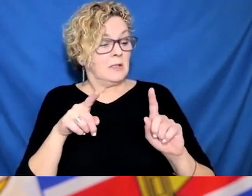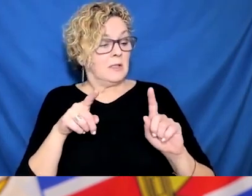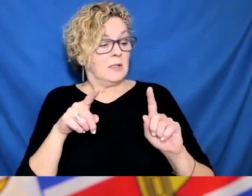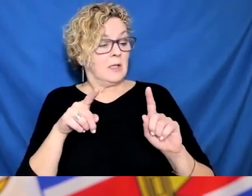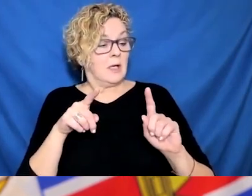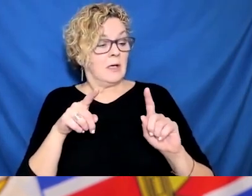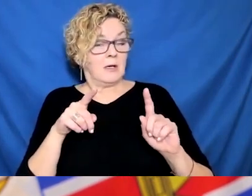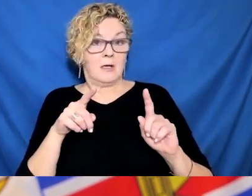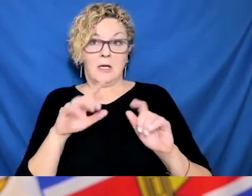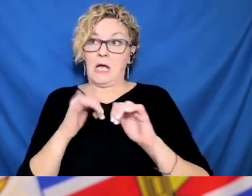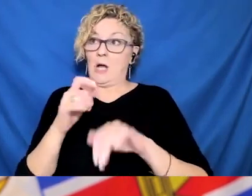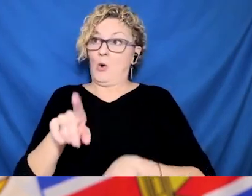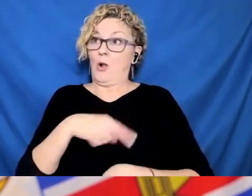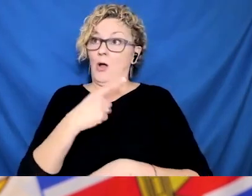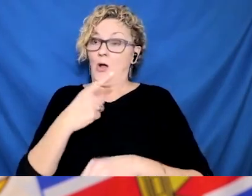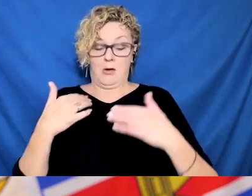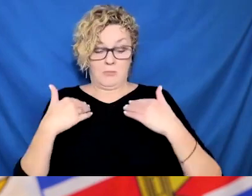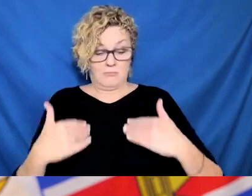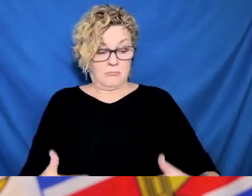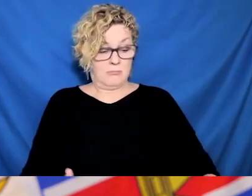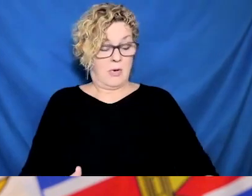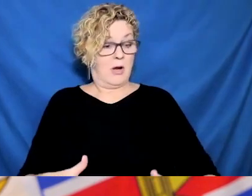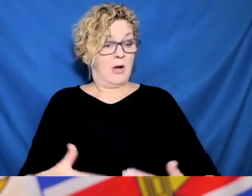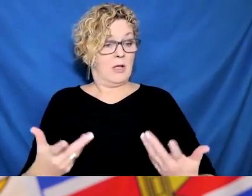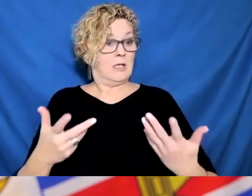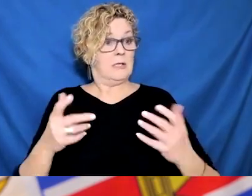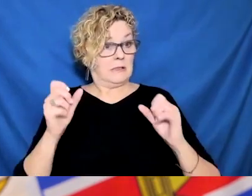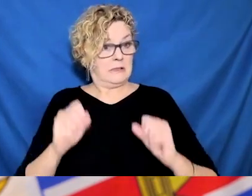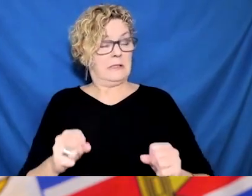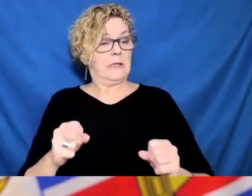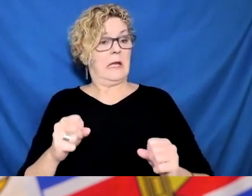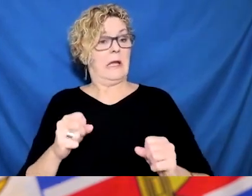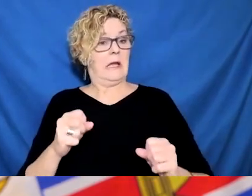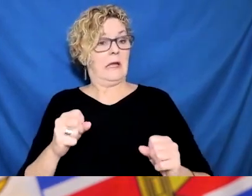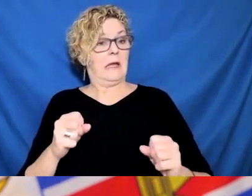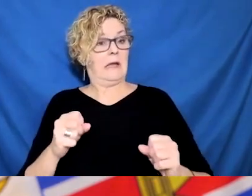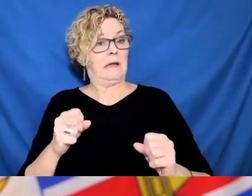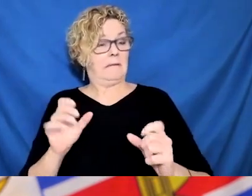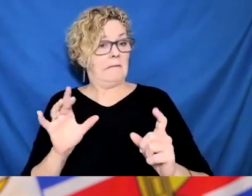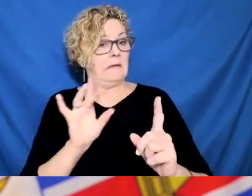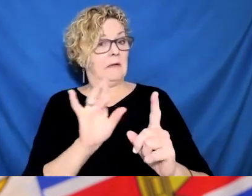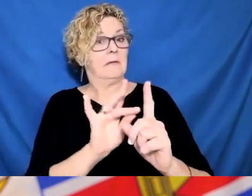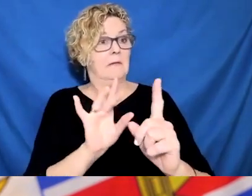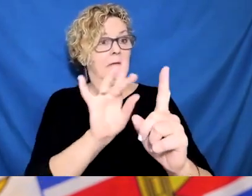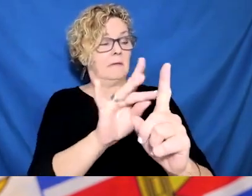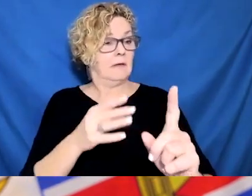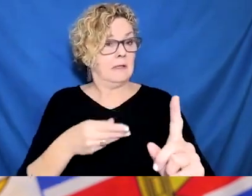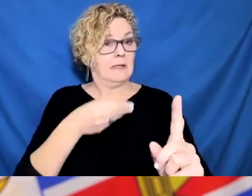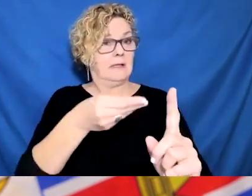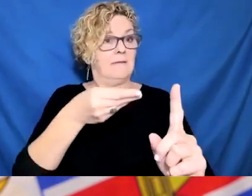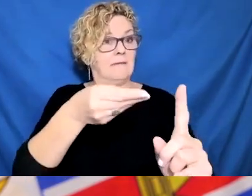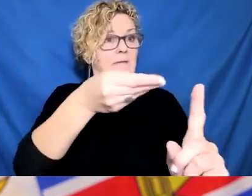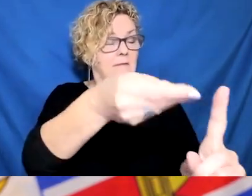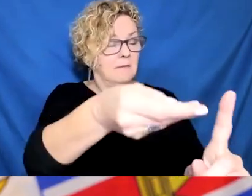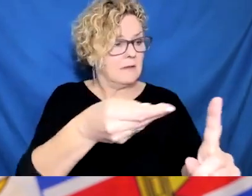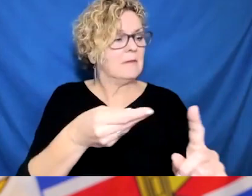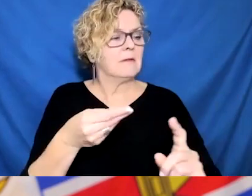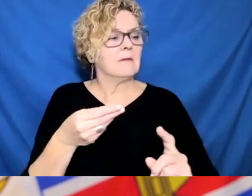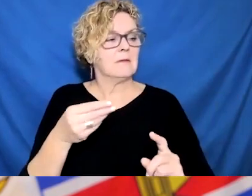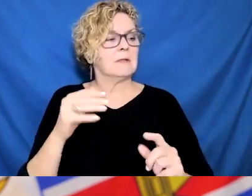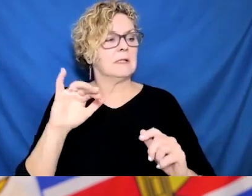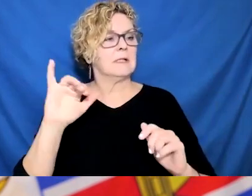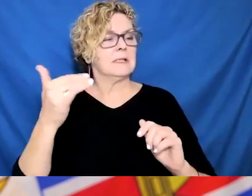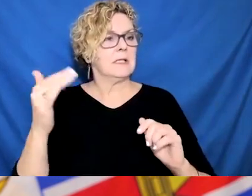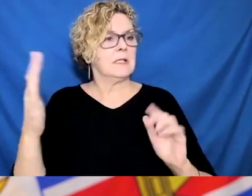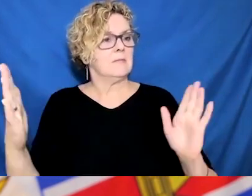to manage it. We have been through this. We have we have things in place. We have COVID safety plans in place that they don't